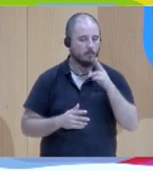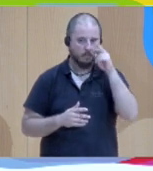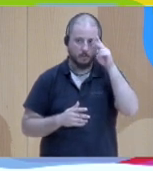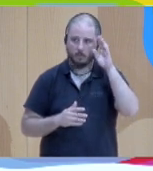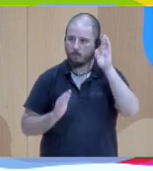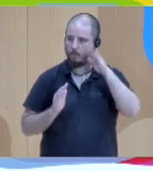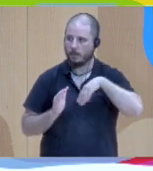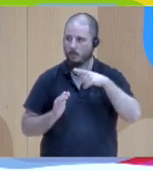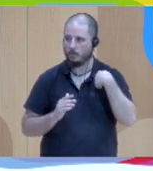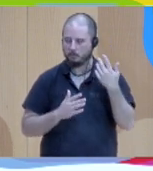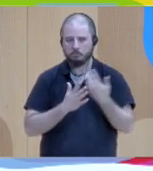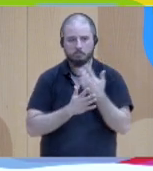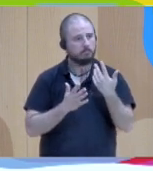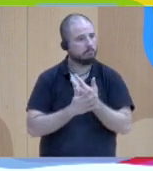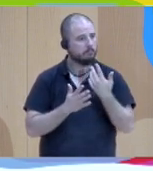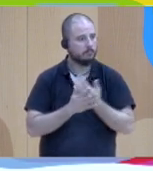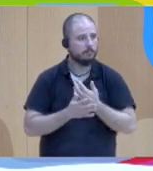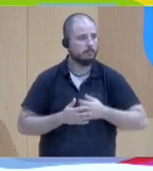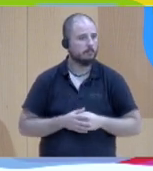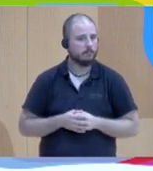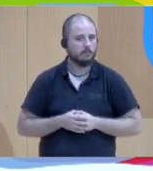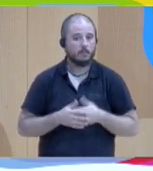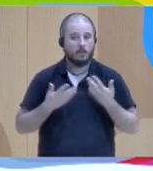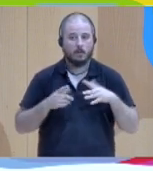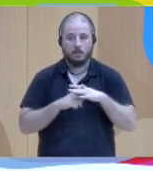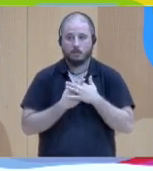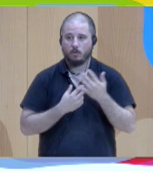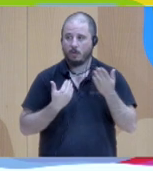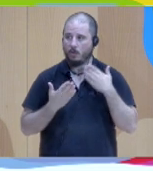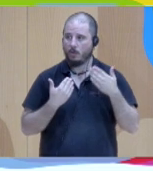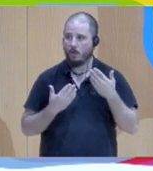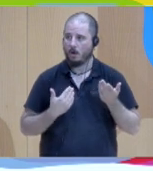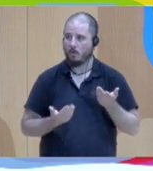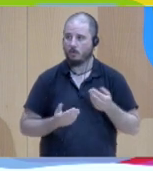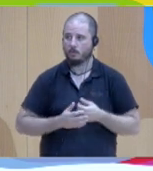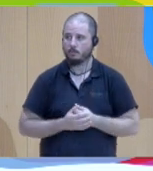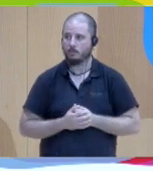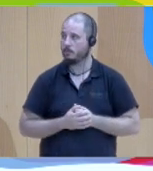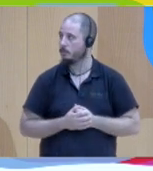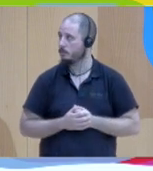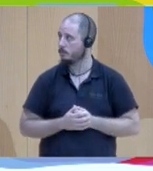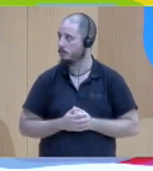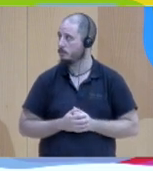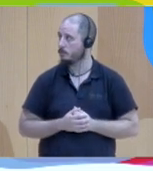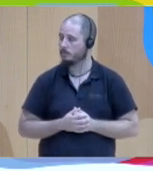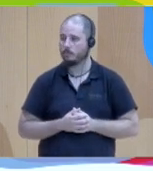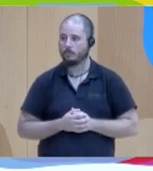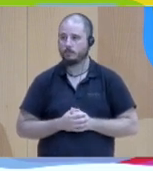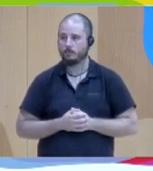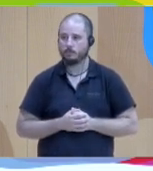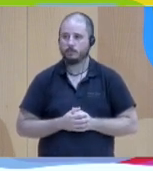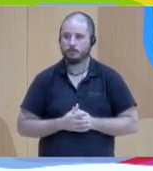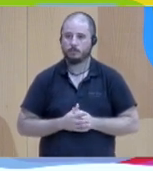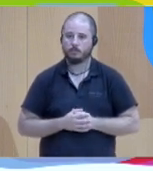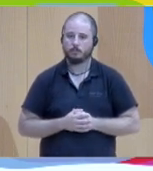situation already okay so that that's how we did this and we started a